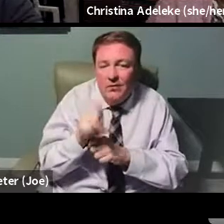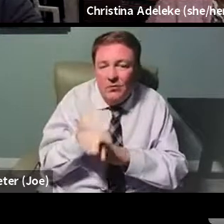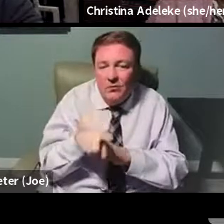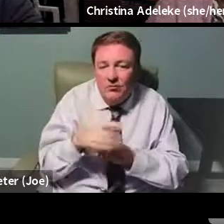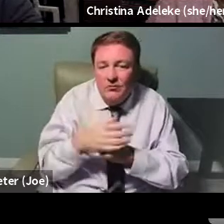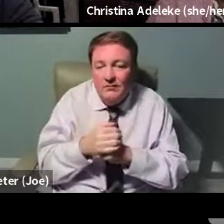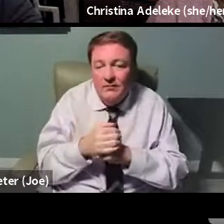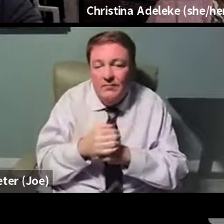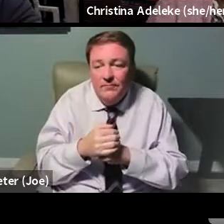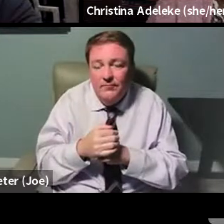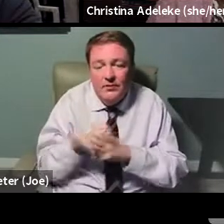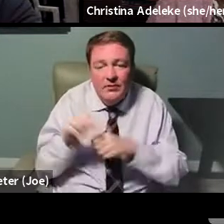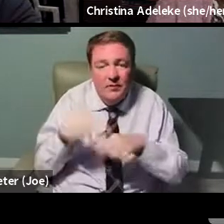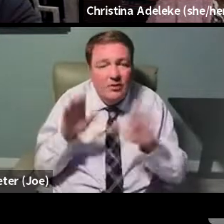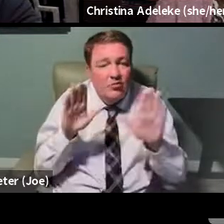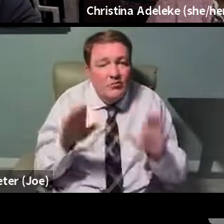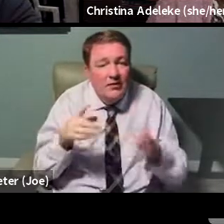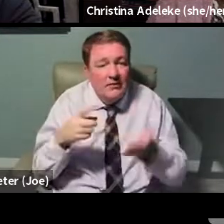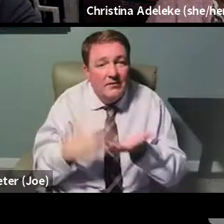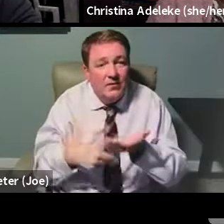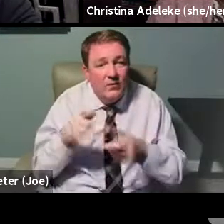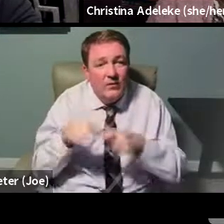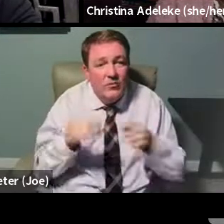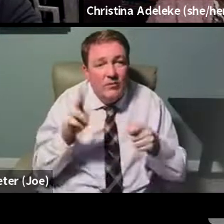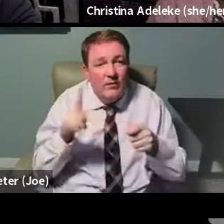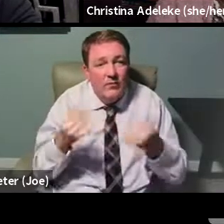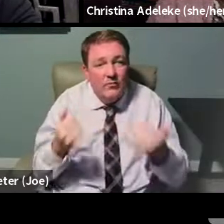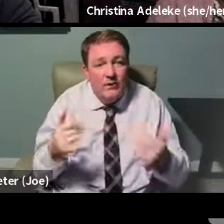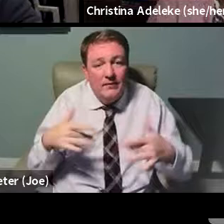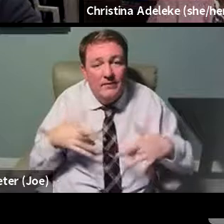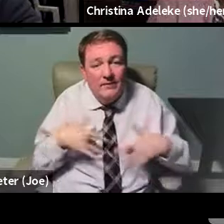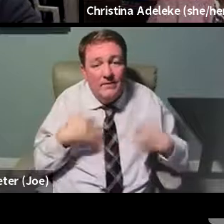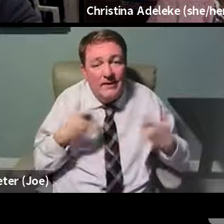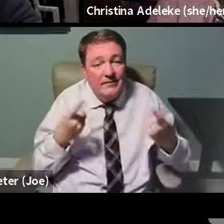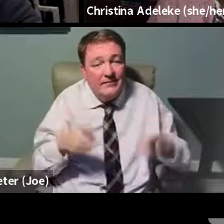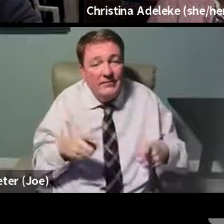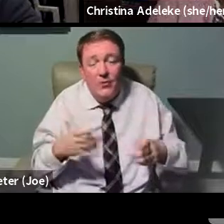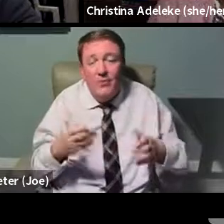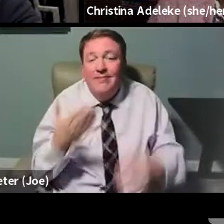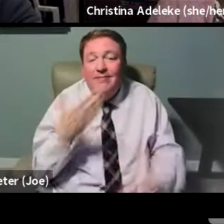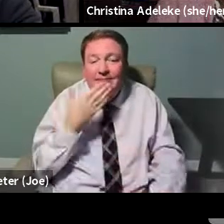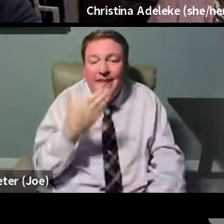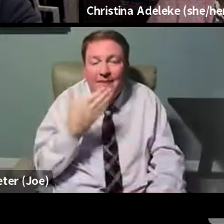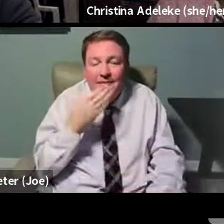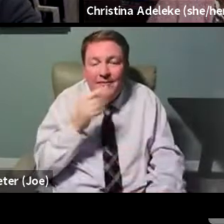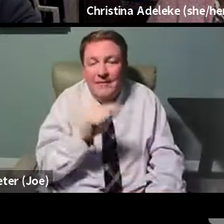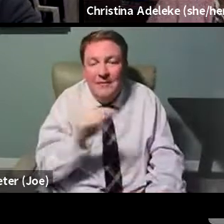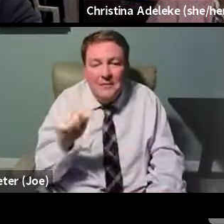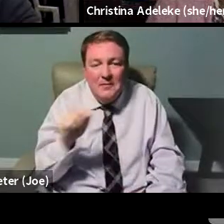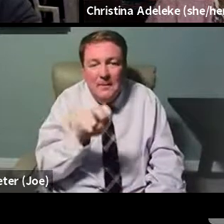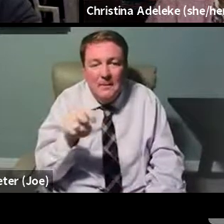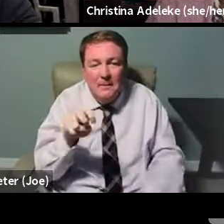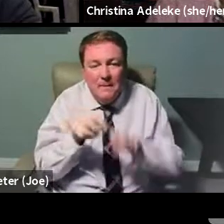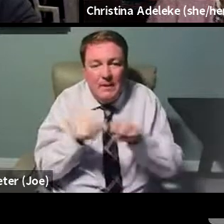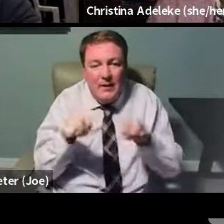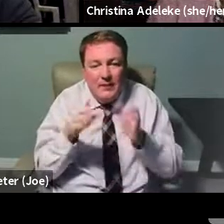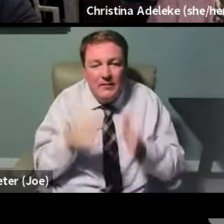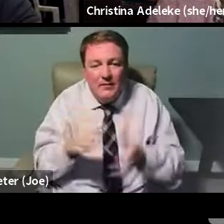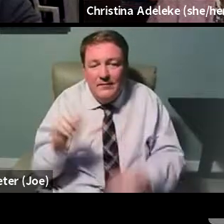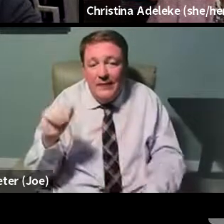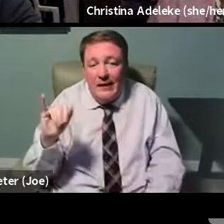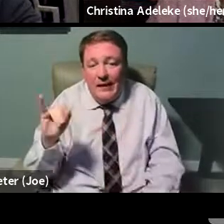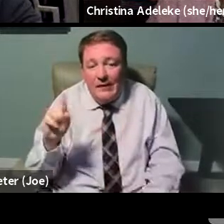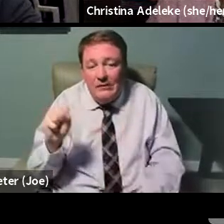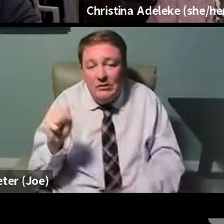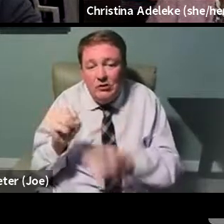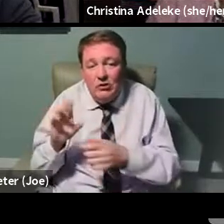amazing discussion, but unfortunately, we have to wrap up today's events. I'd like to thank our panelists again, as well as AIDS United and the People